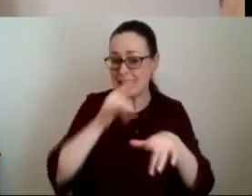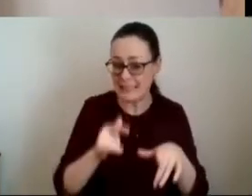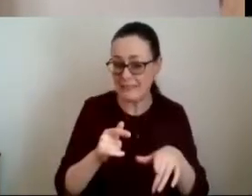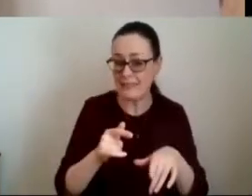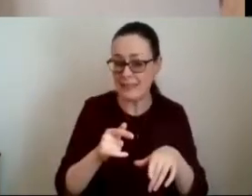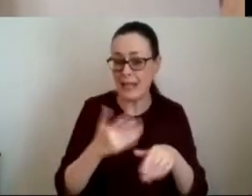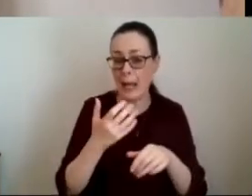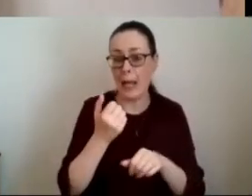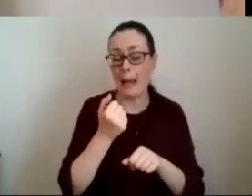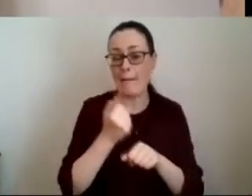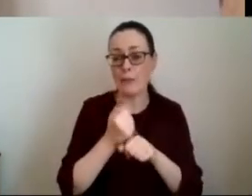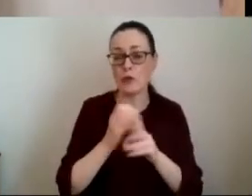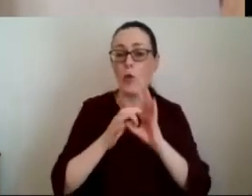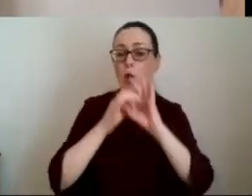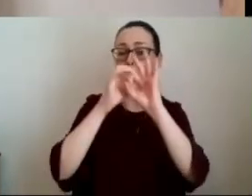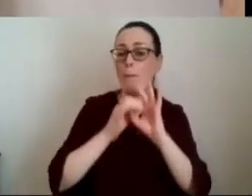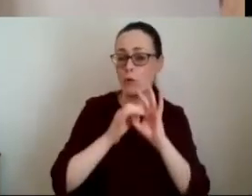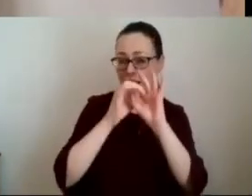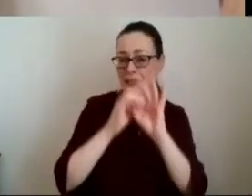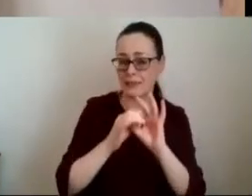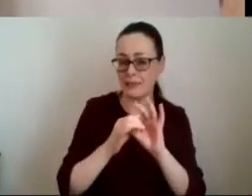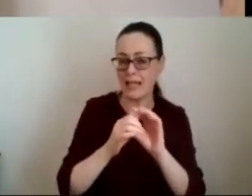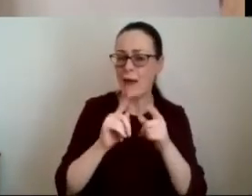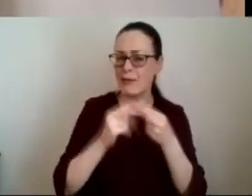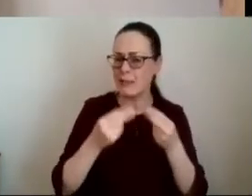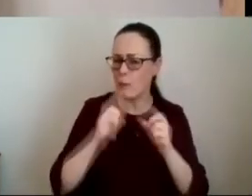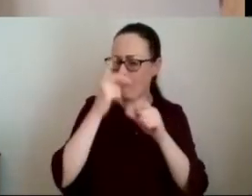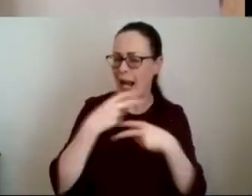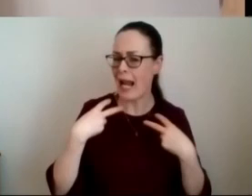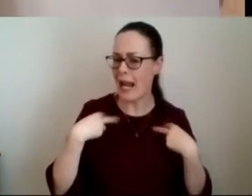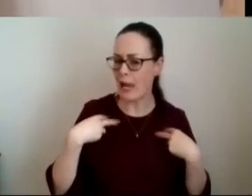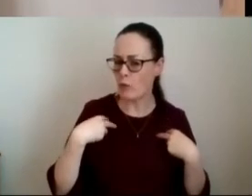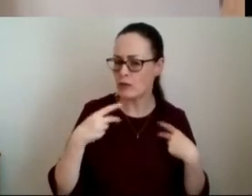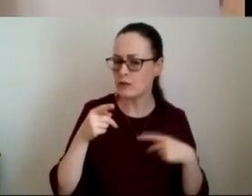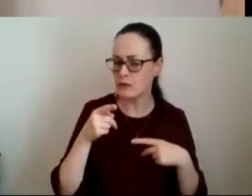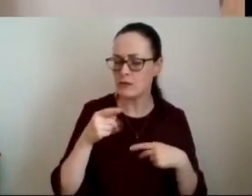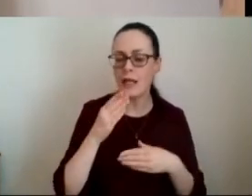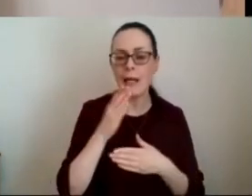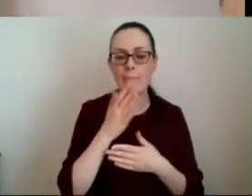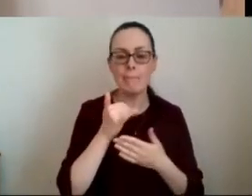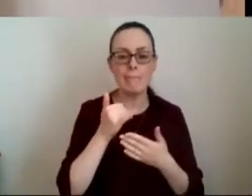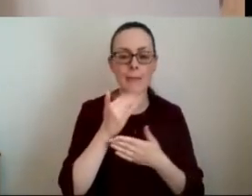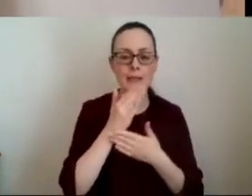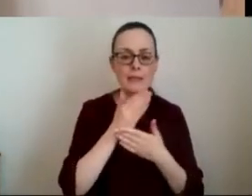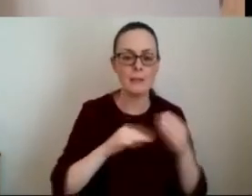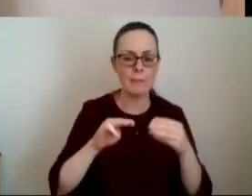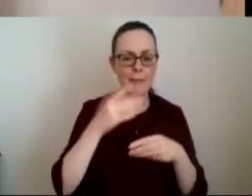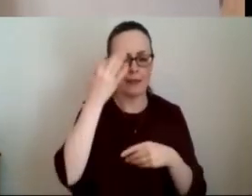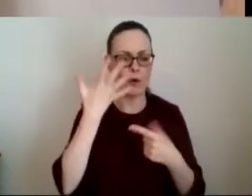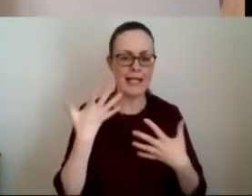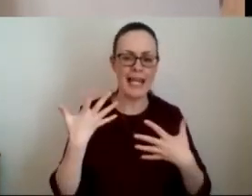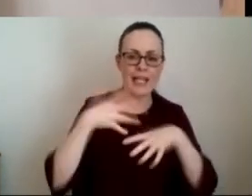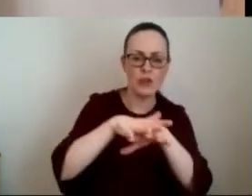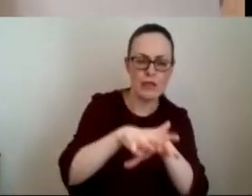issue of cooperation and how language is important and how people will hear something about integration differently